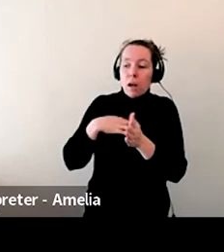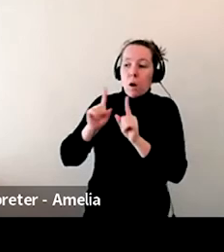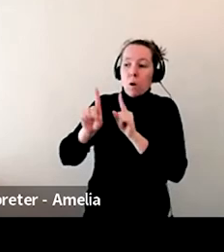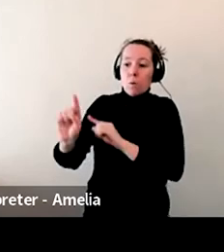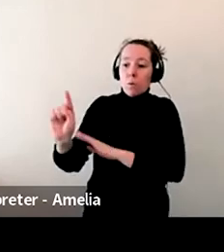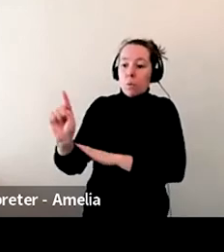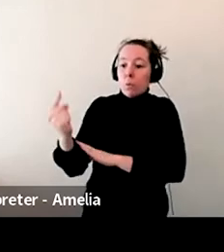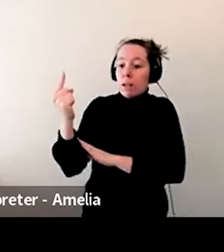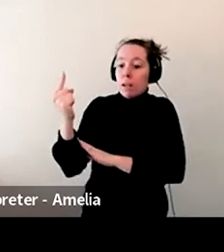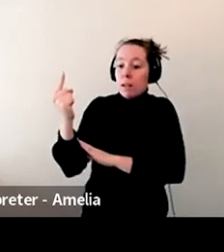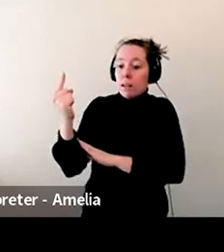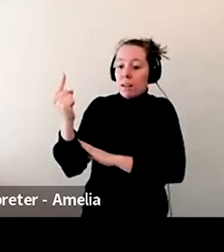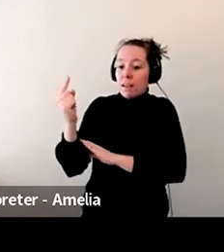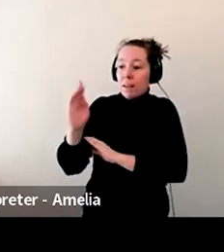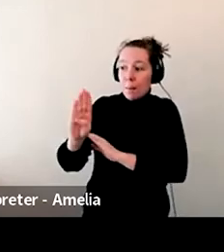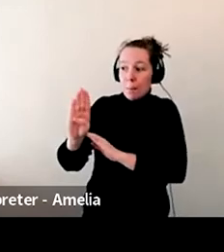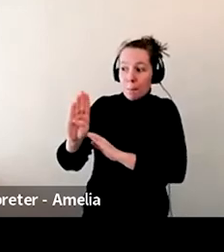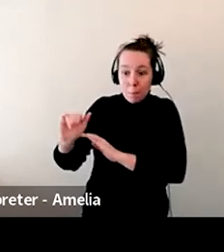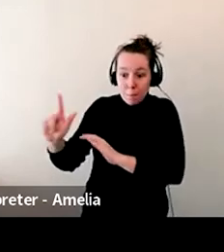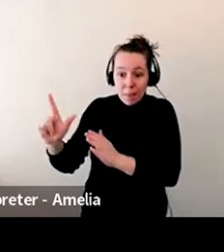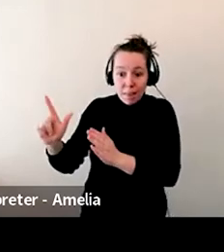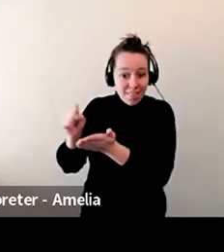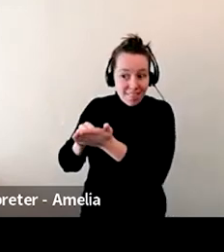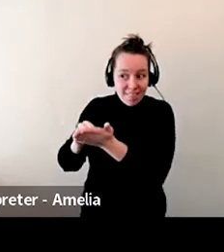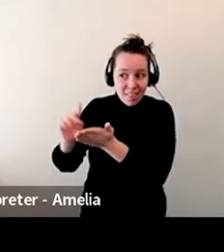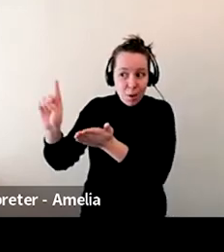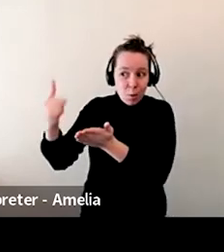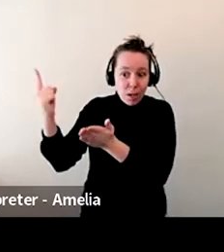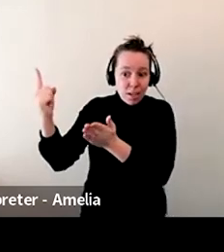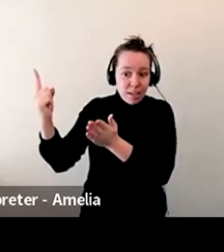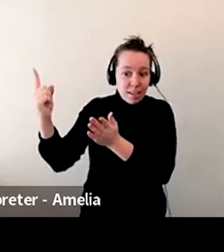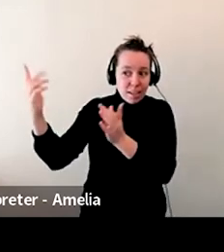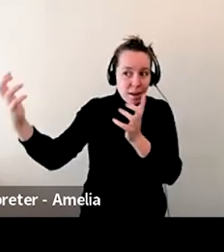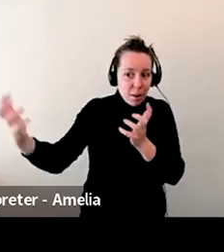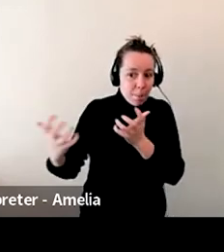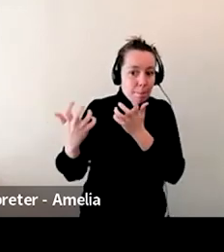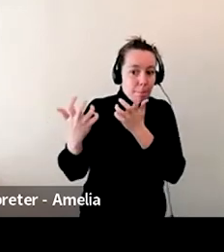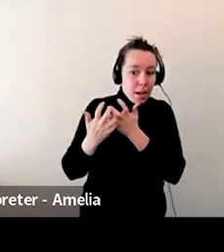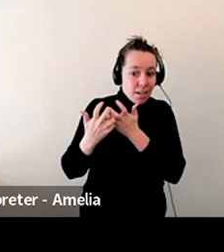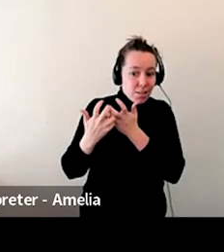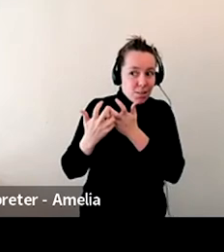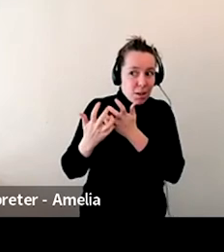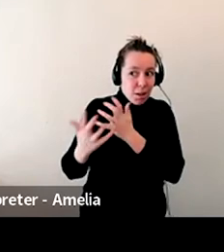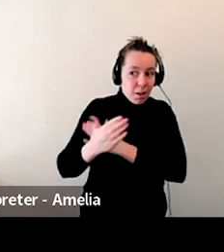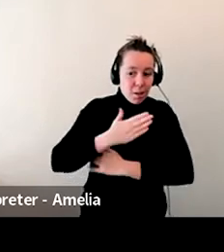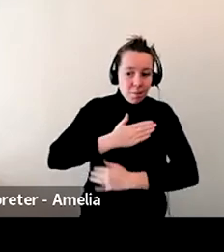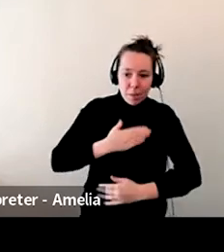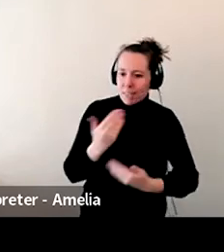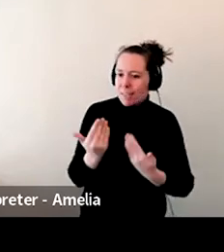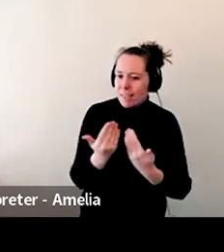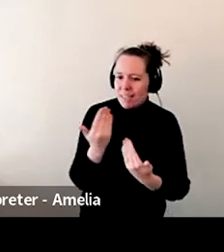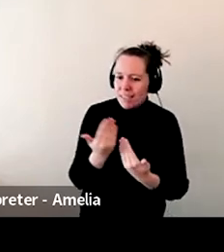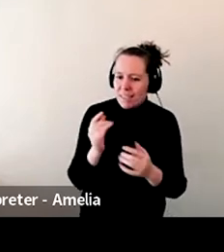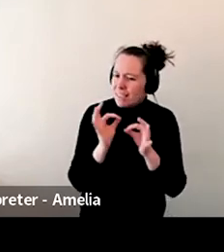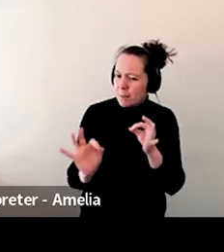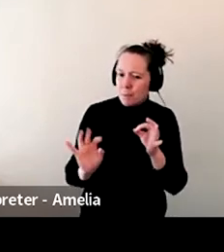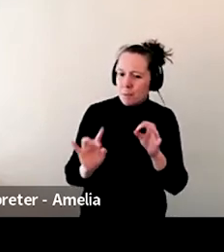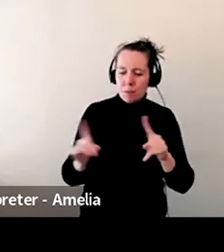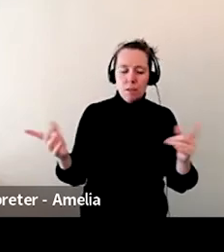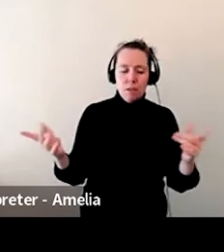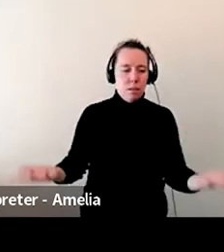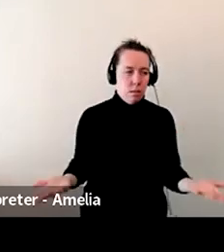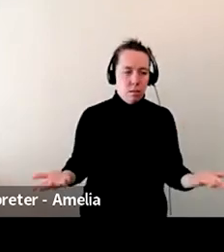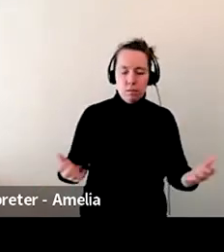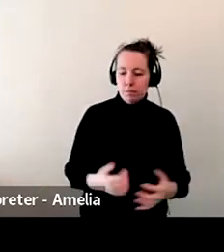match those two. So, uh, so there's mostly that. And then as I'm just, I started off only